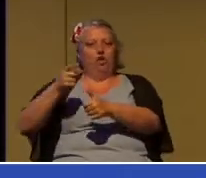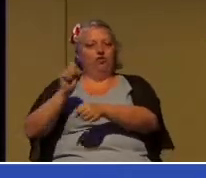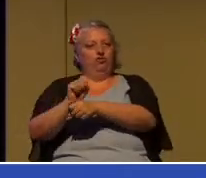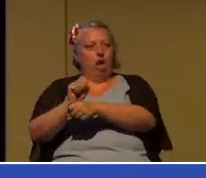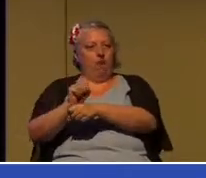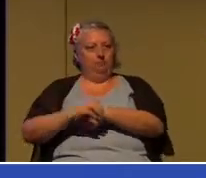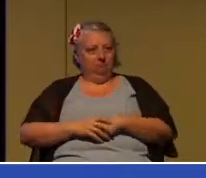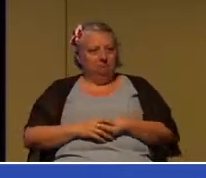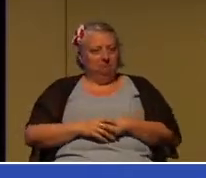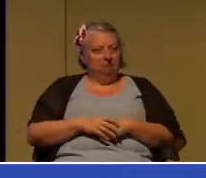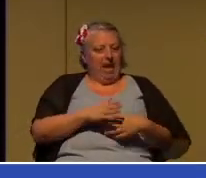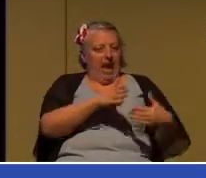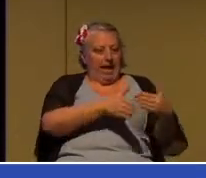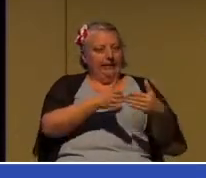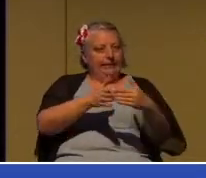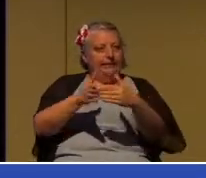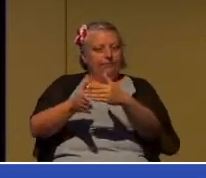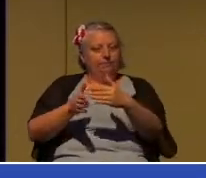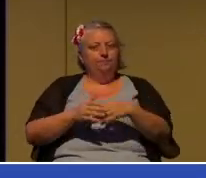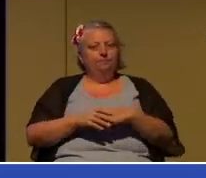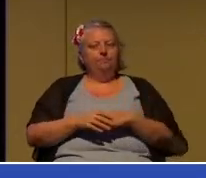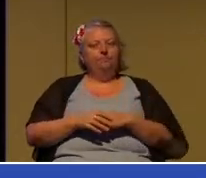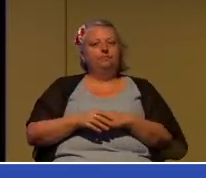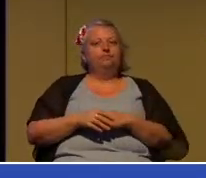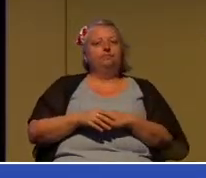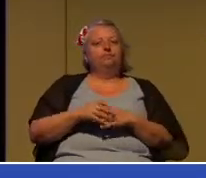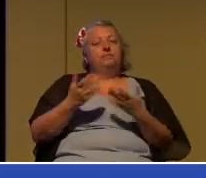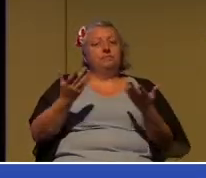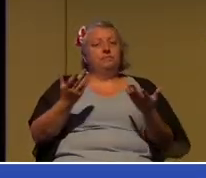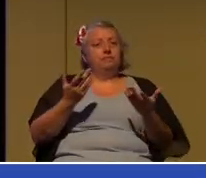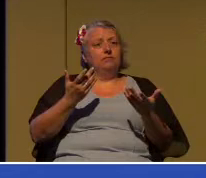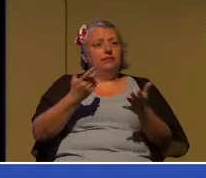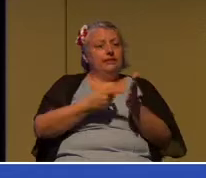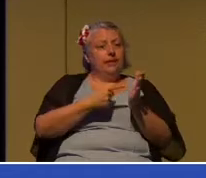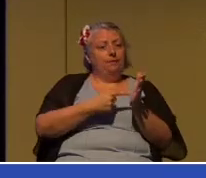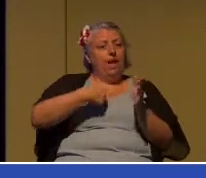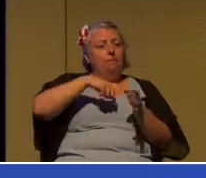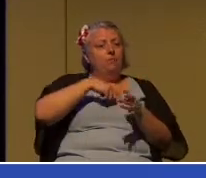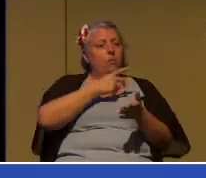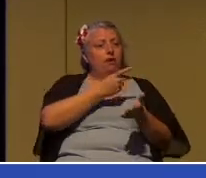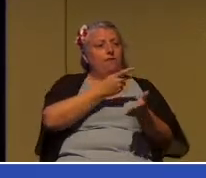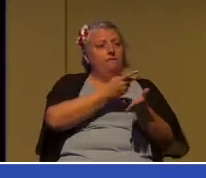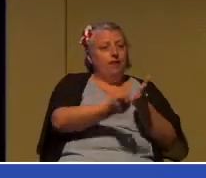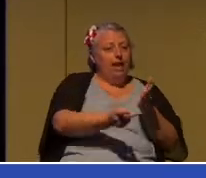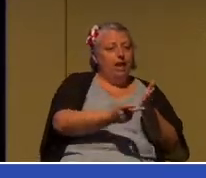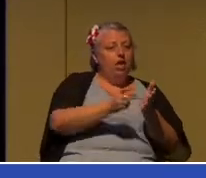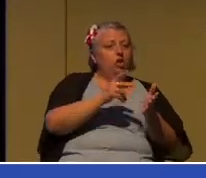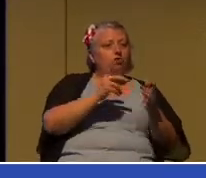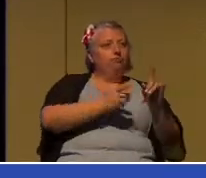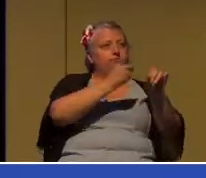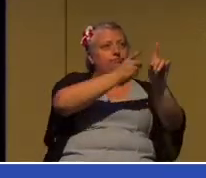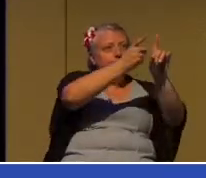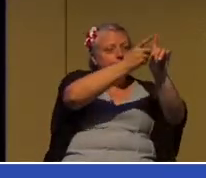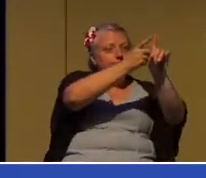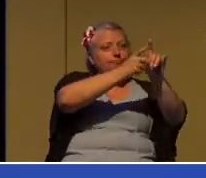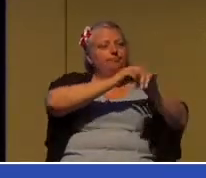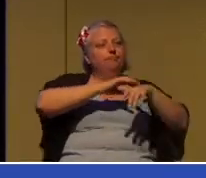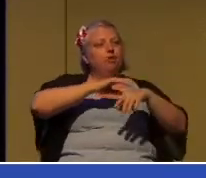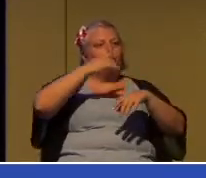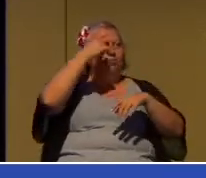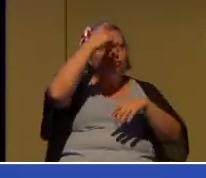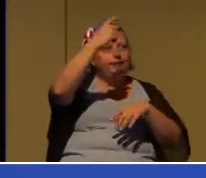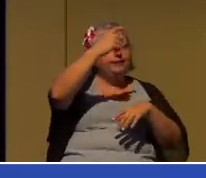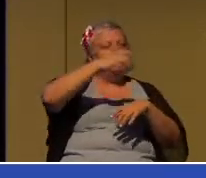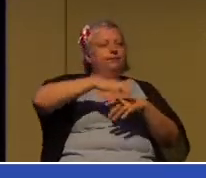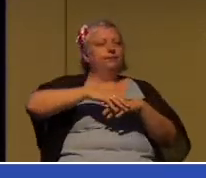stuck, and fail to reach our goals and dreams. Or worse, we remain in painful and